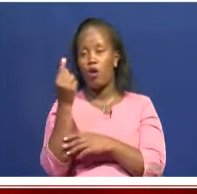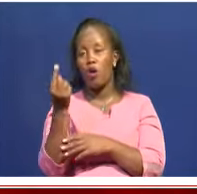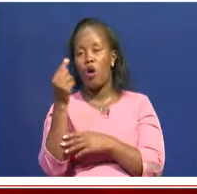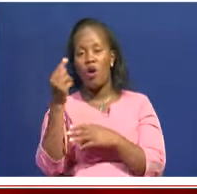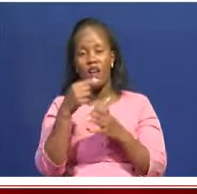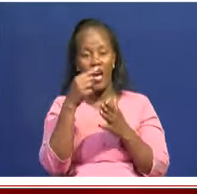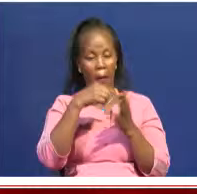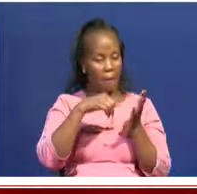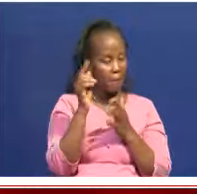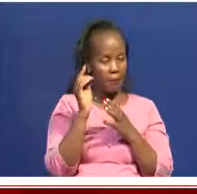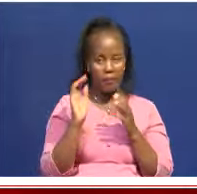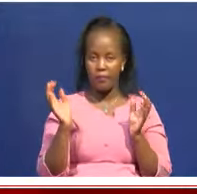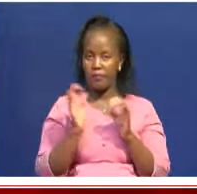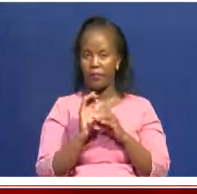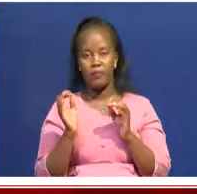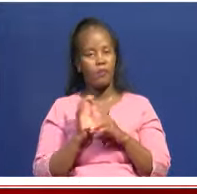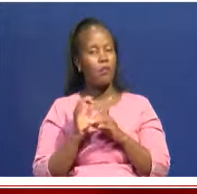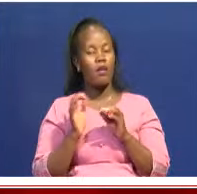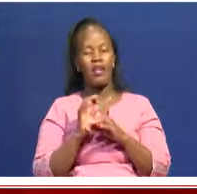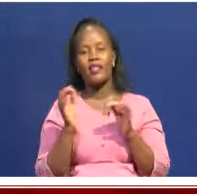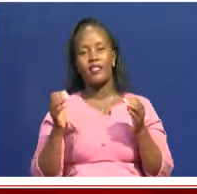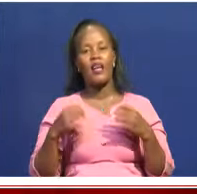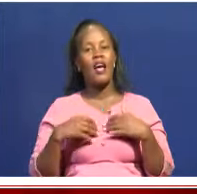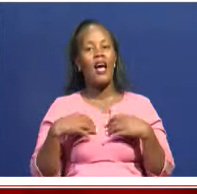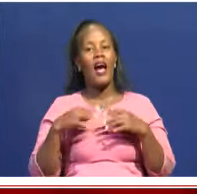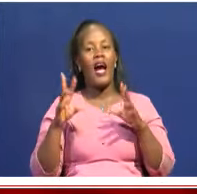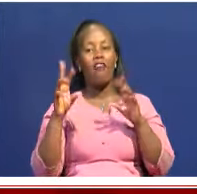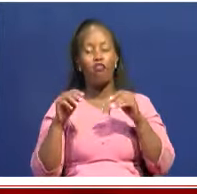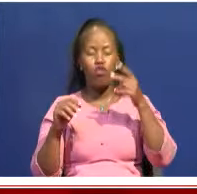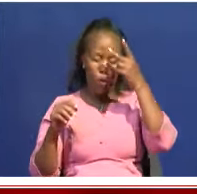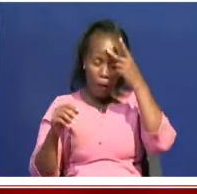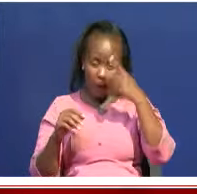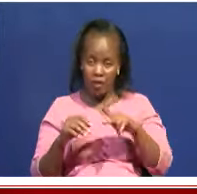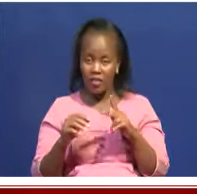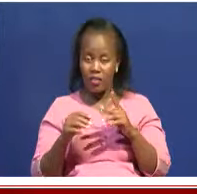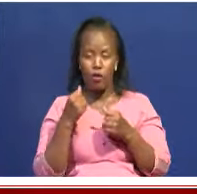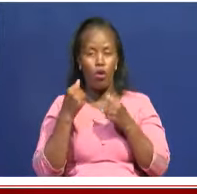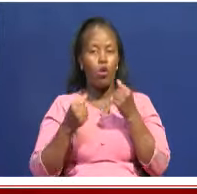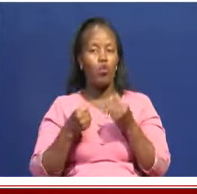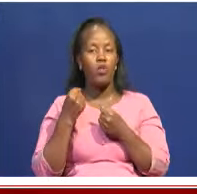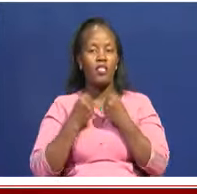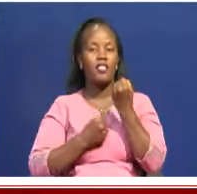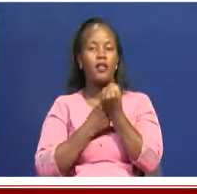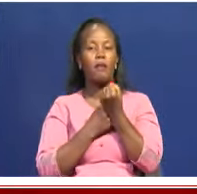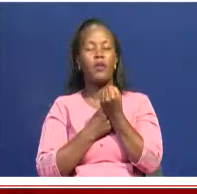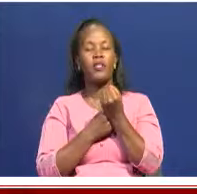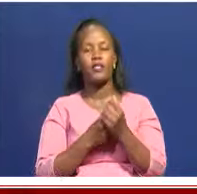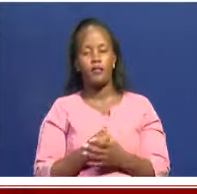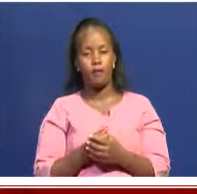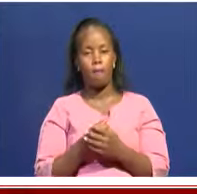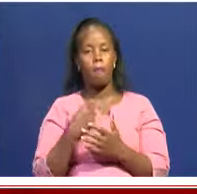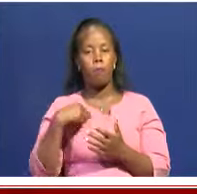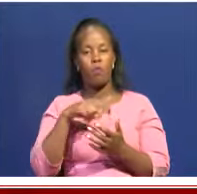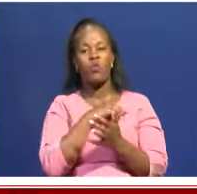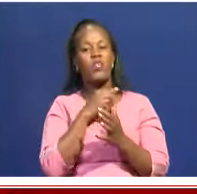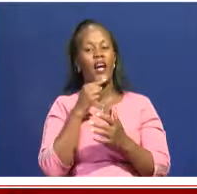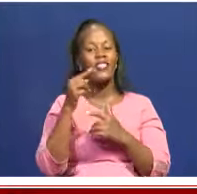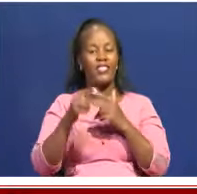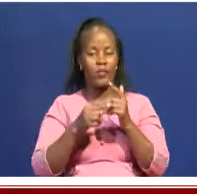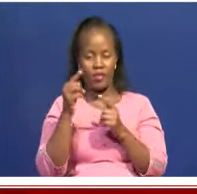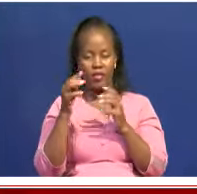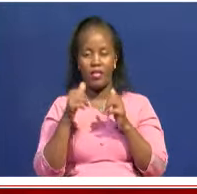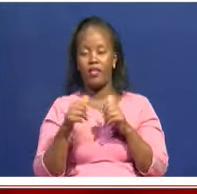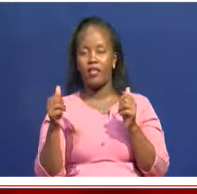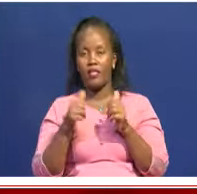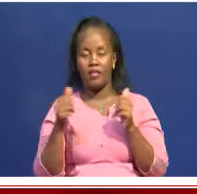at end of the day, we don't have a policy that supports this ratification. So I think we're headed in the right direction whereby